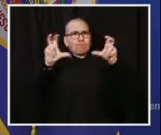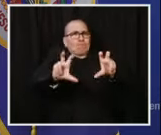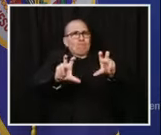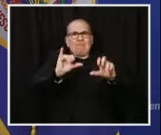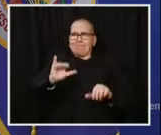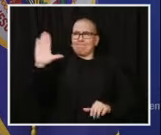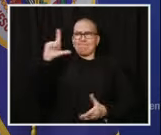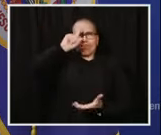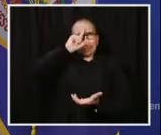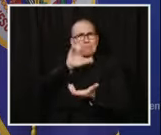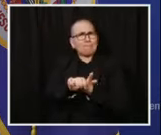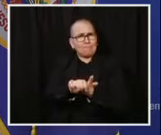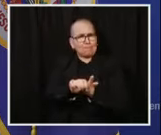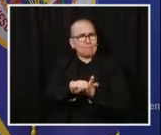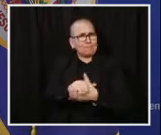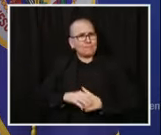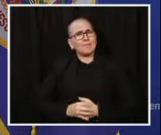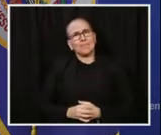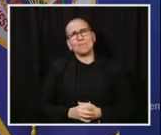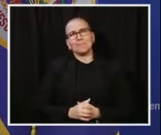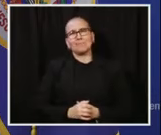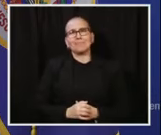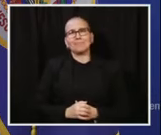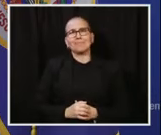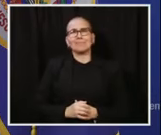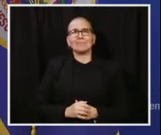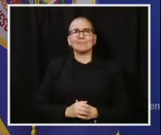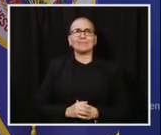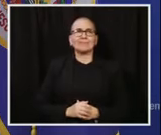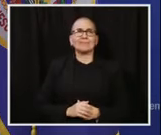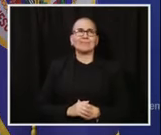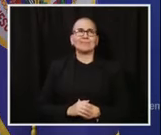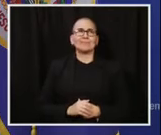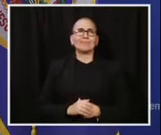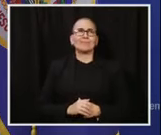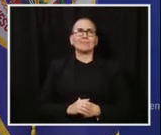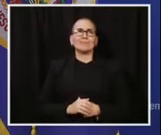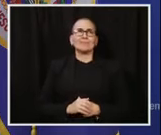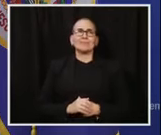good of Minnesota. That is what selfless service is all about.